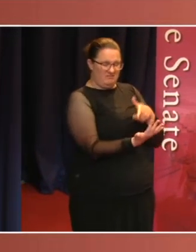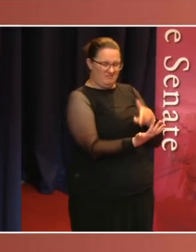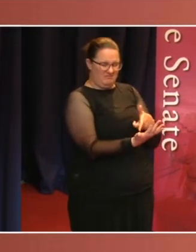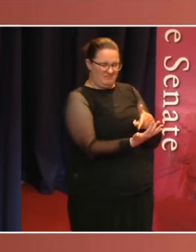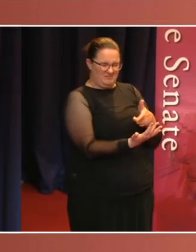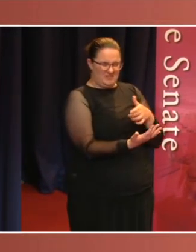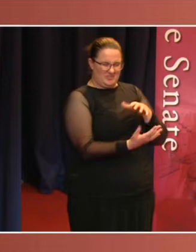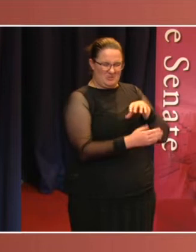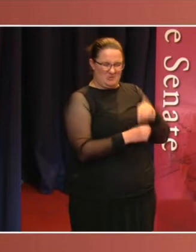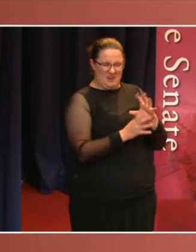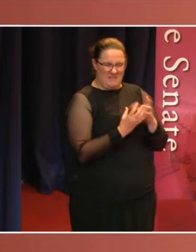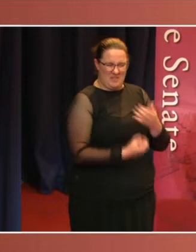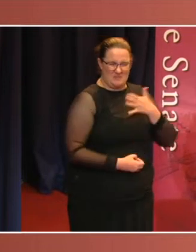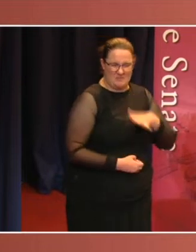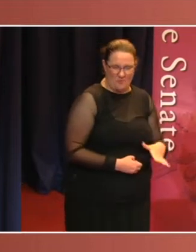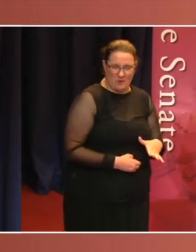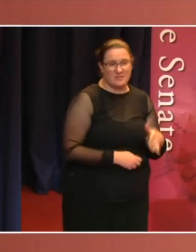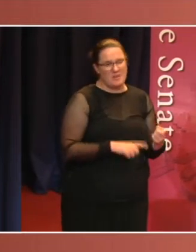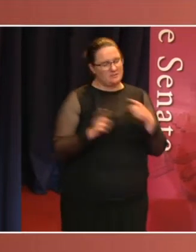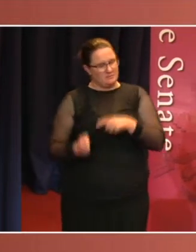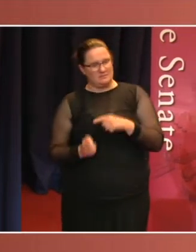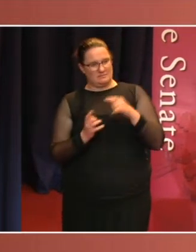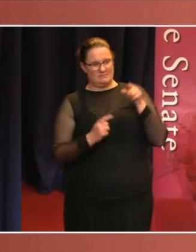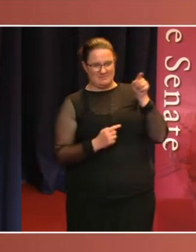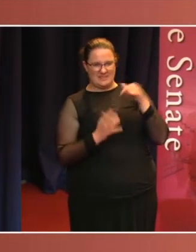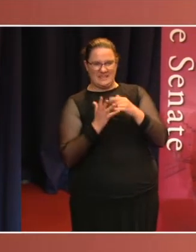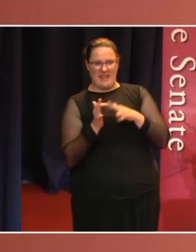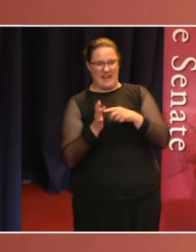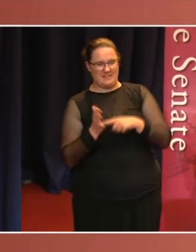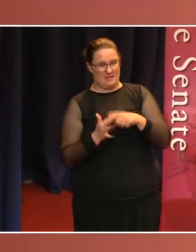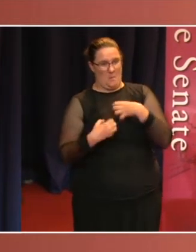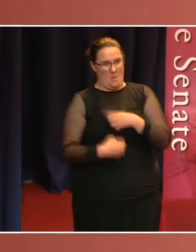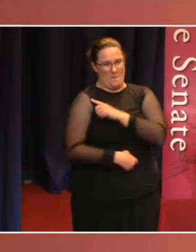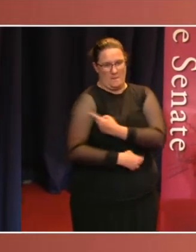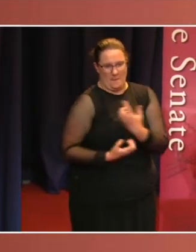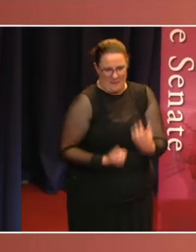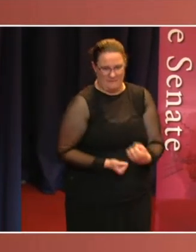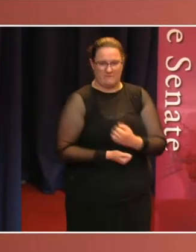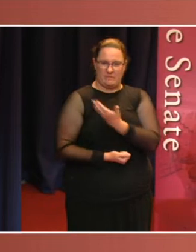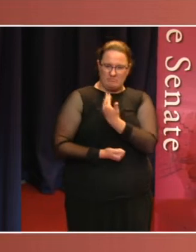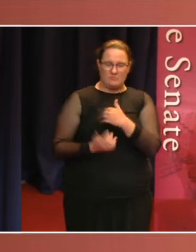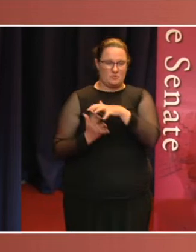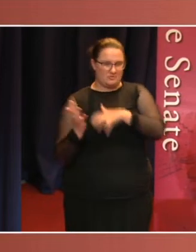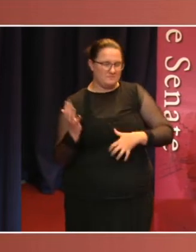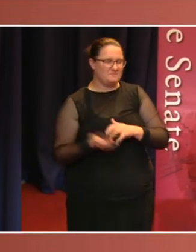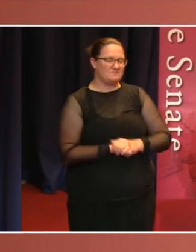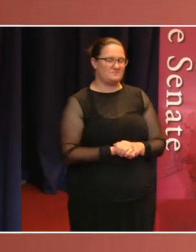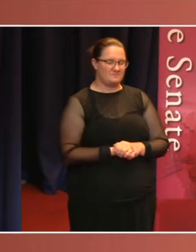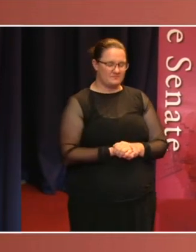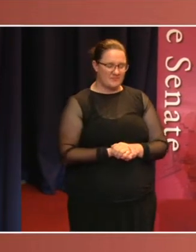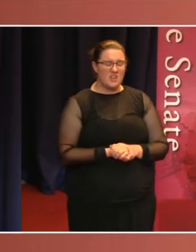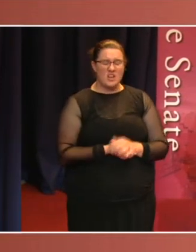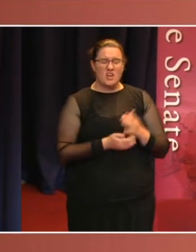powers here. Orders for the production of documents are also a quantitative measure of the Senate's activity as a House of